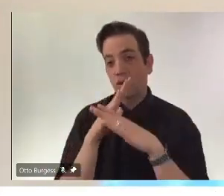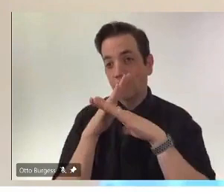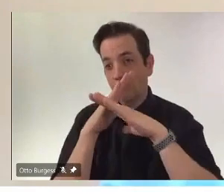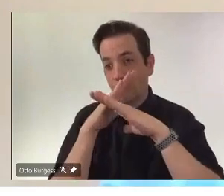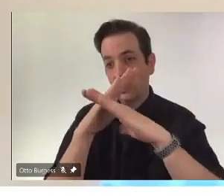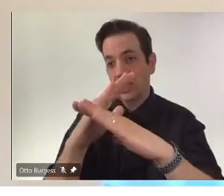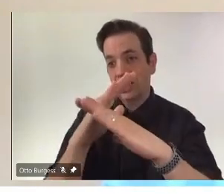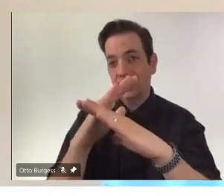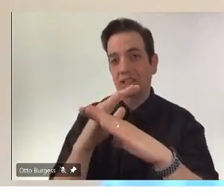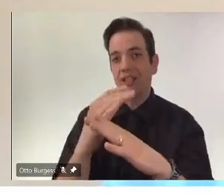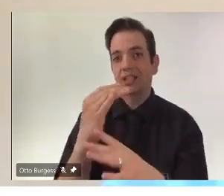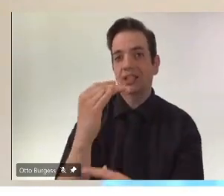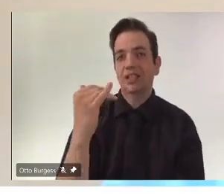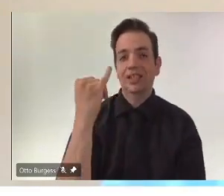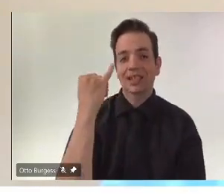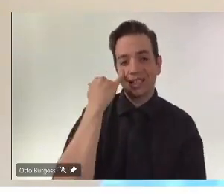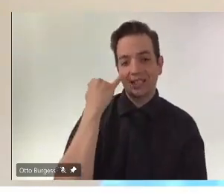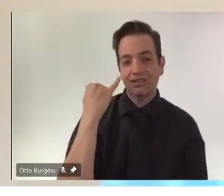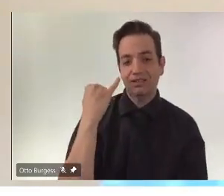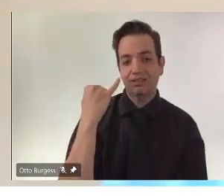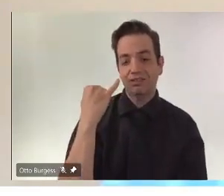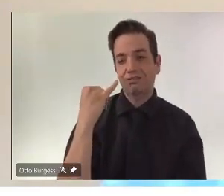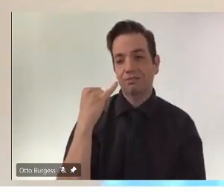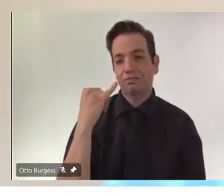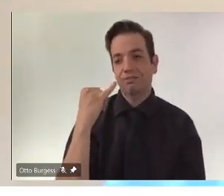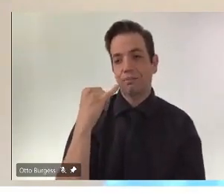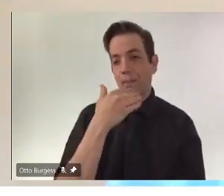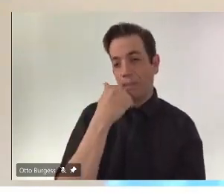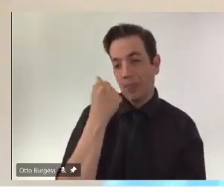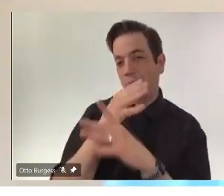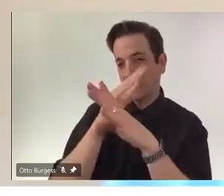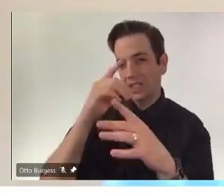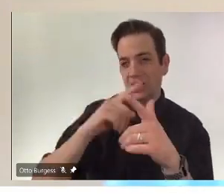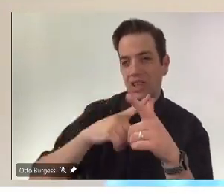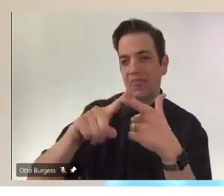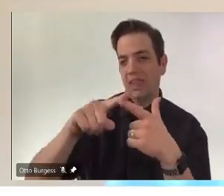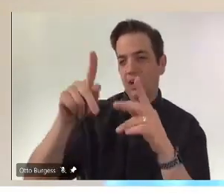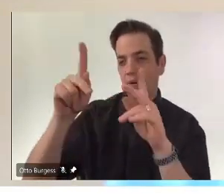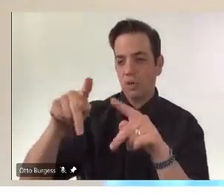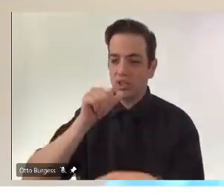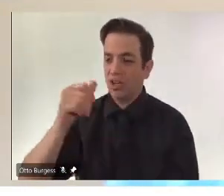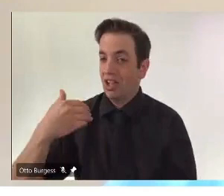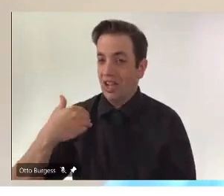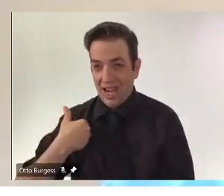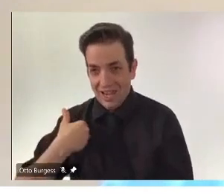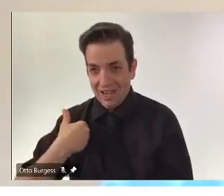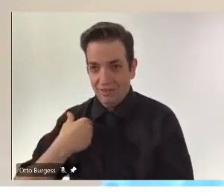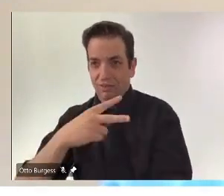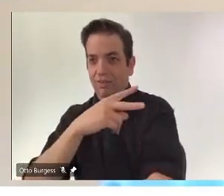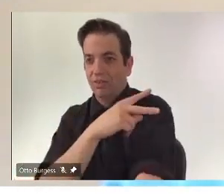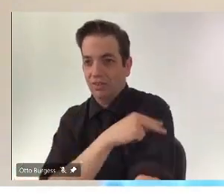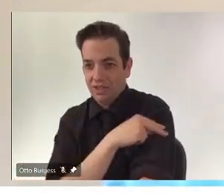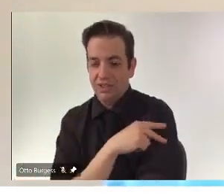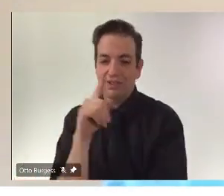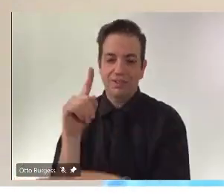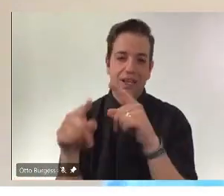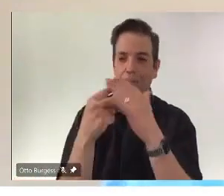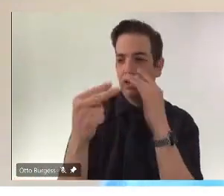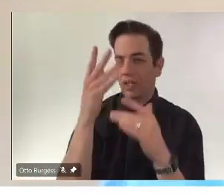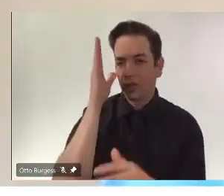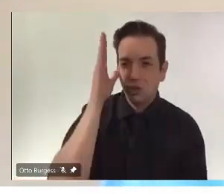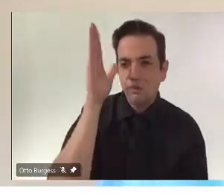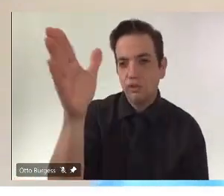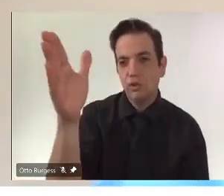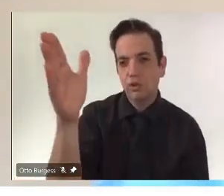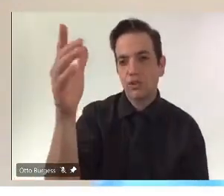and in future, you know, may be less well protected with future variants of concern. So again, I think we have many layers of